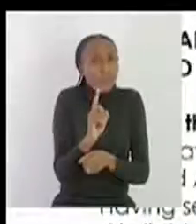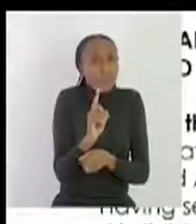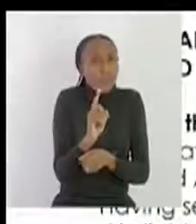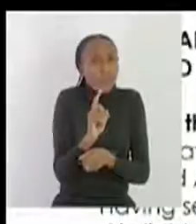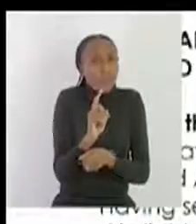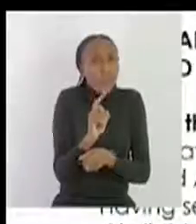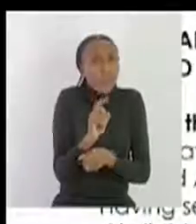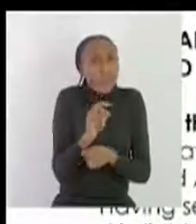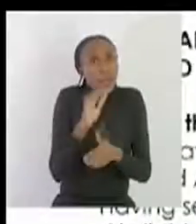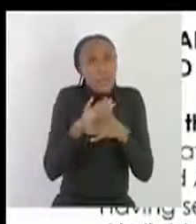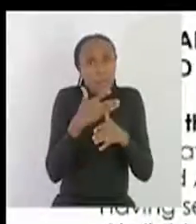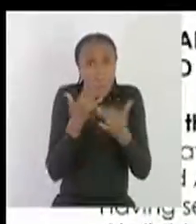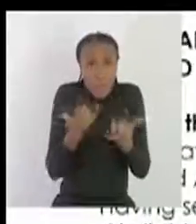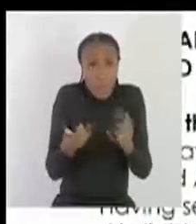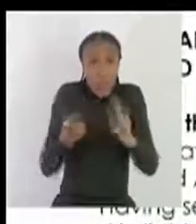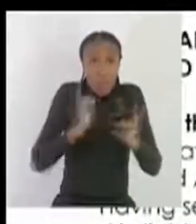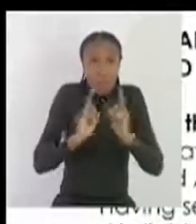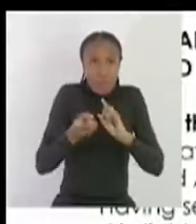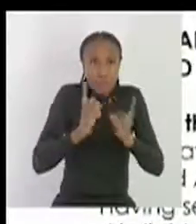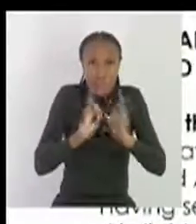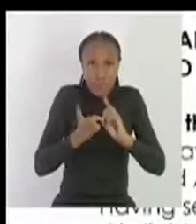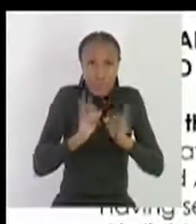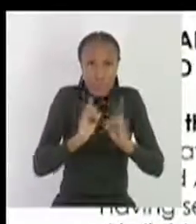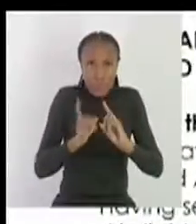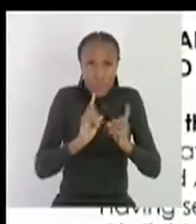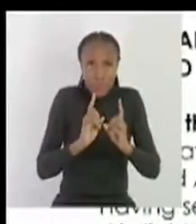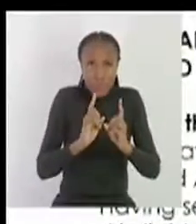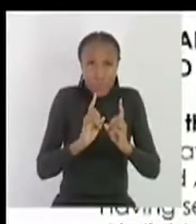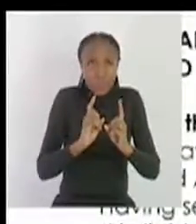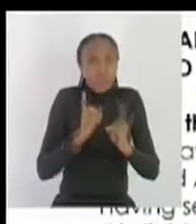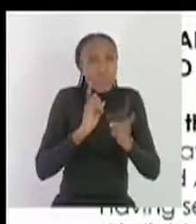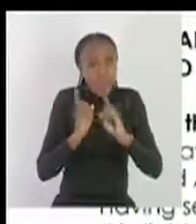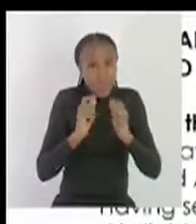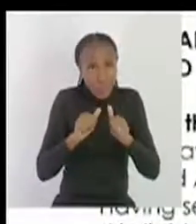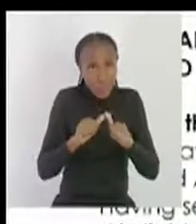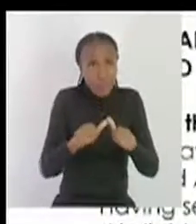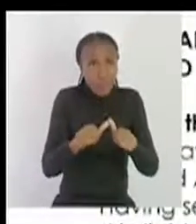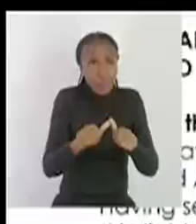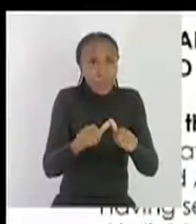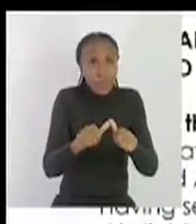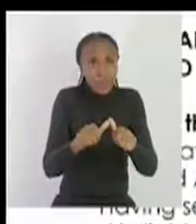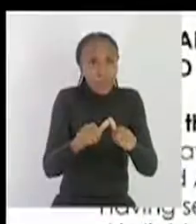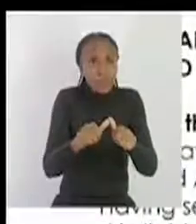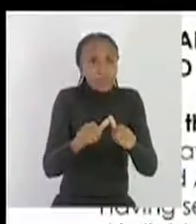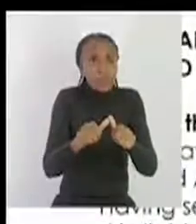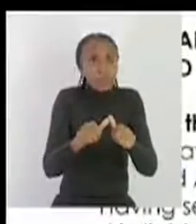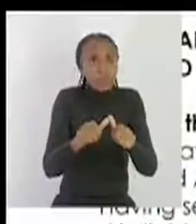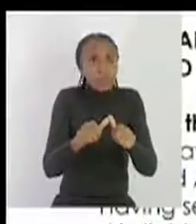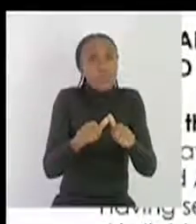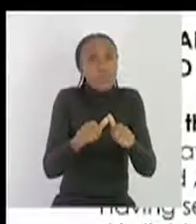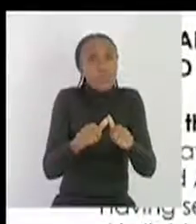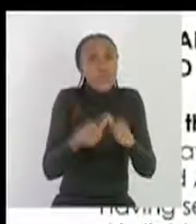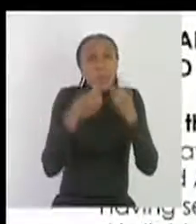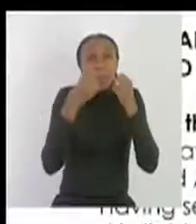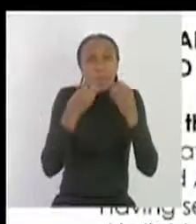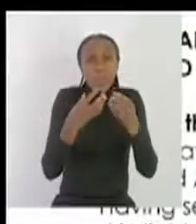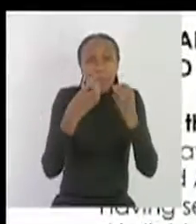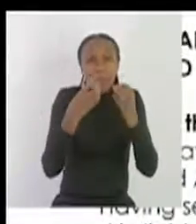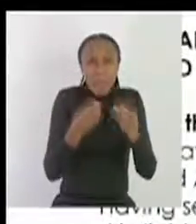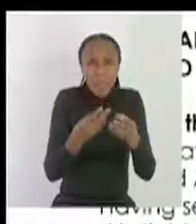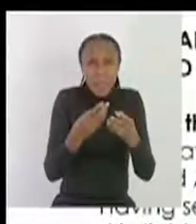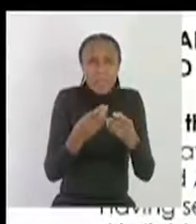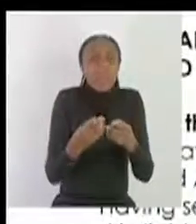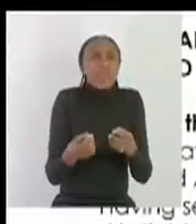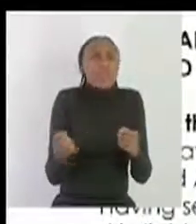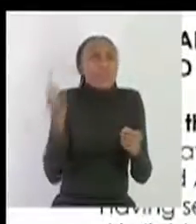discussion let's go through about it then it says there have been a lot of myth and then taboos